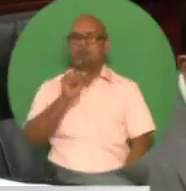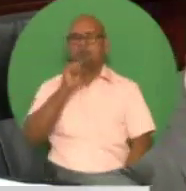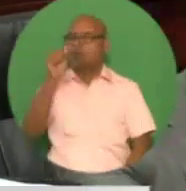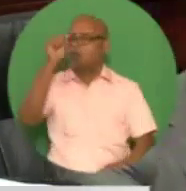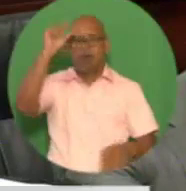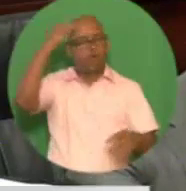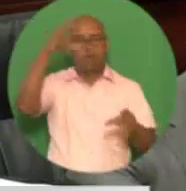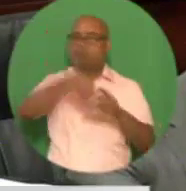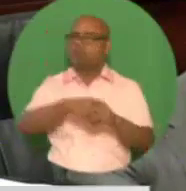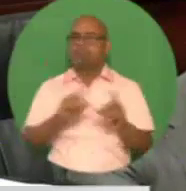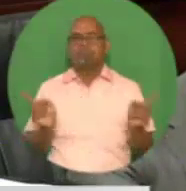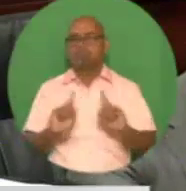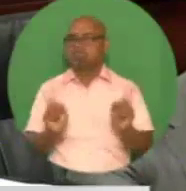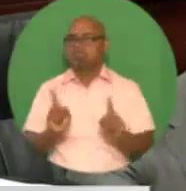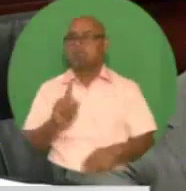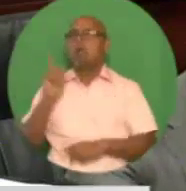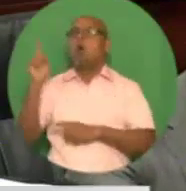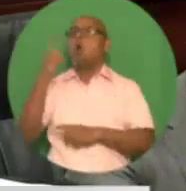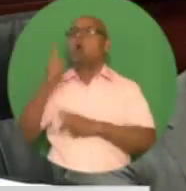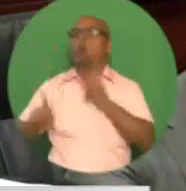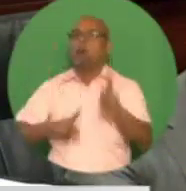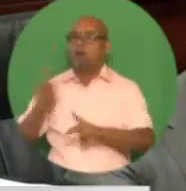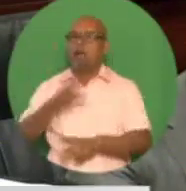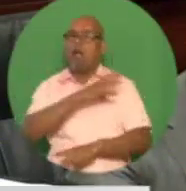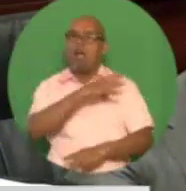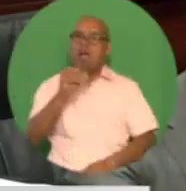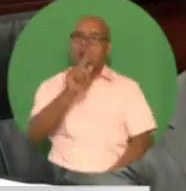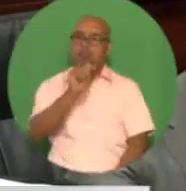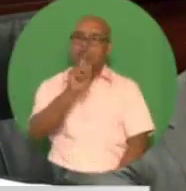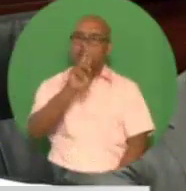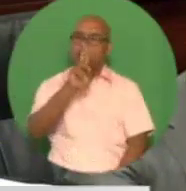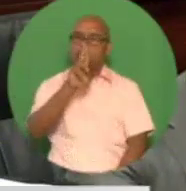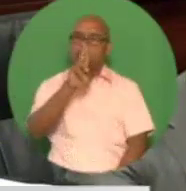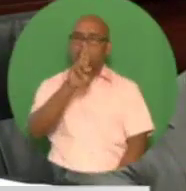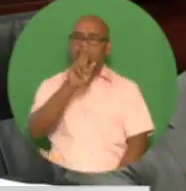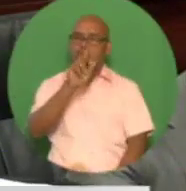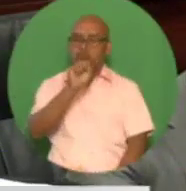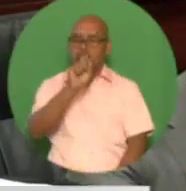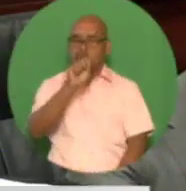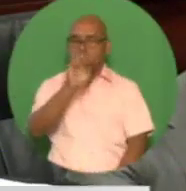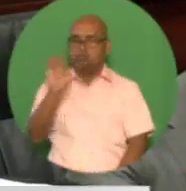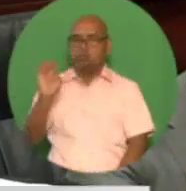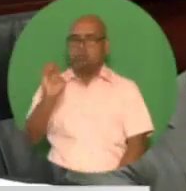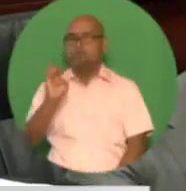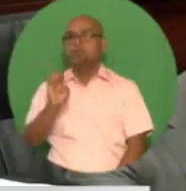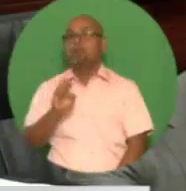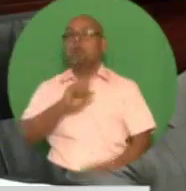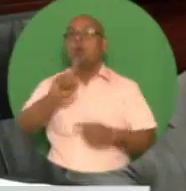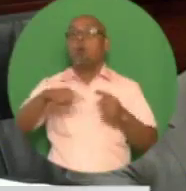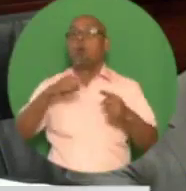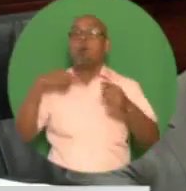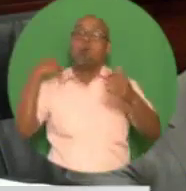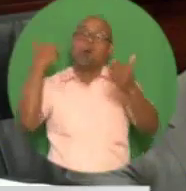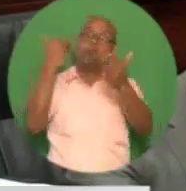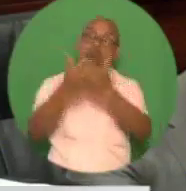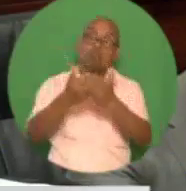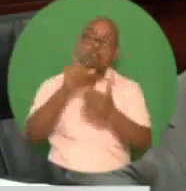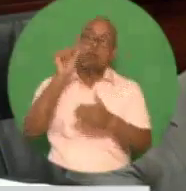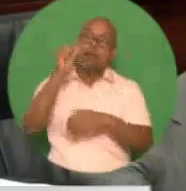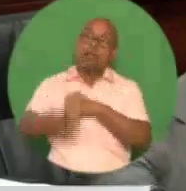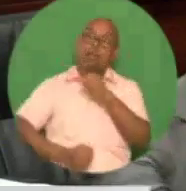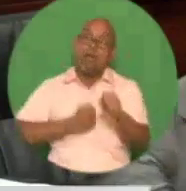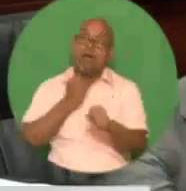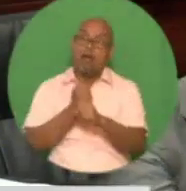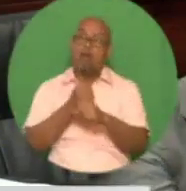also that at the end of the tenor of all bonds, that is in 20 years, and with full redemption, the portfolio of assets will remain